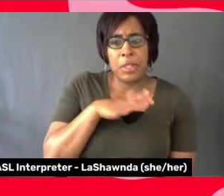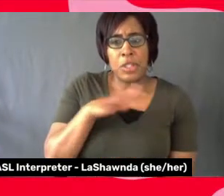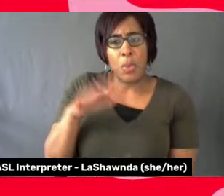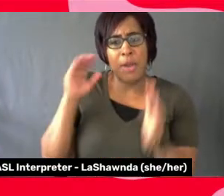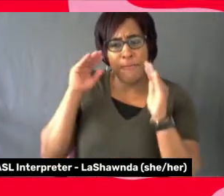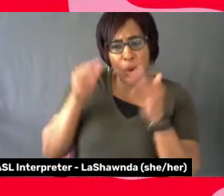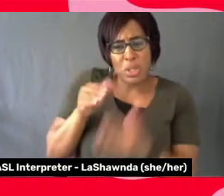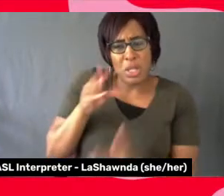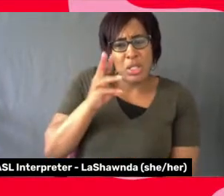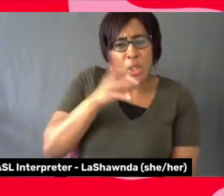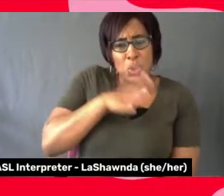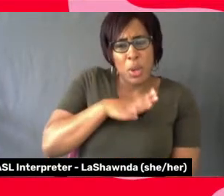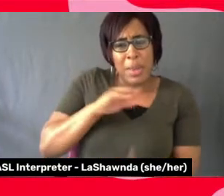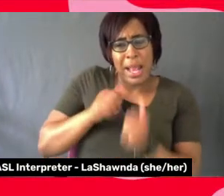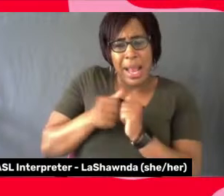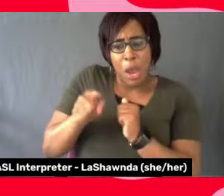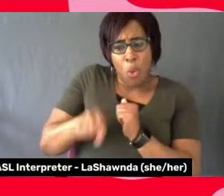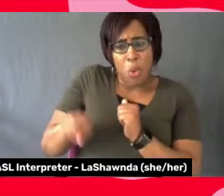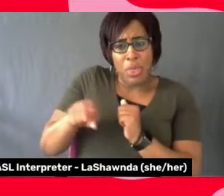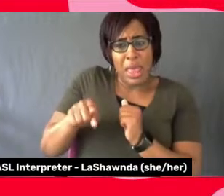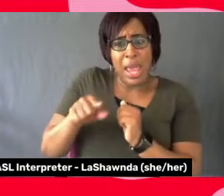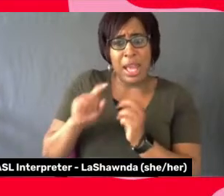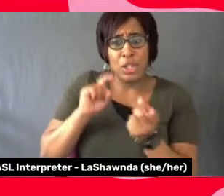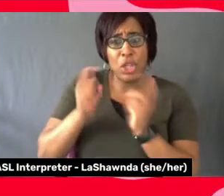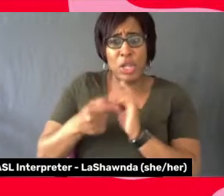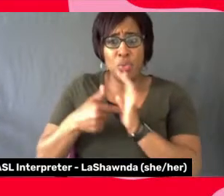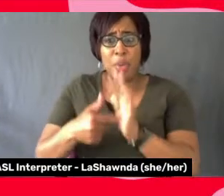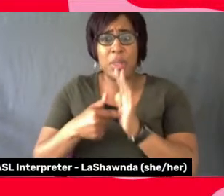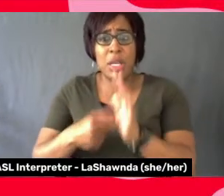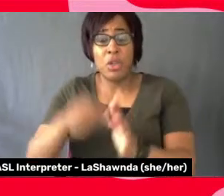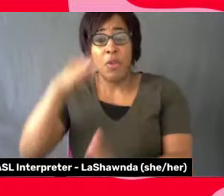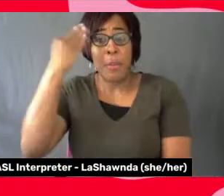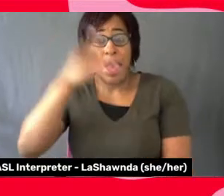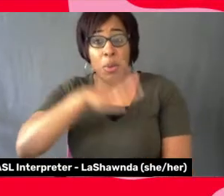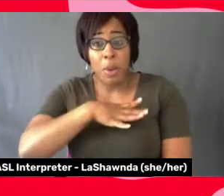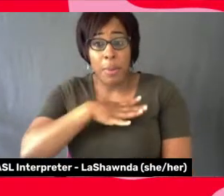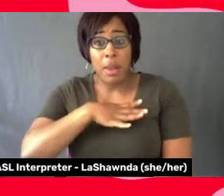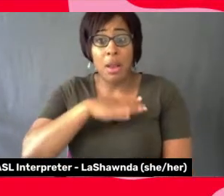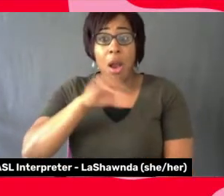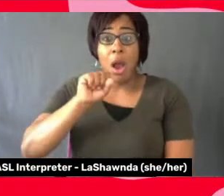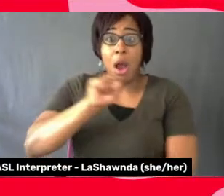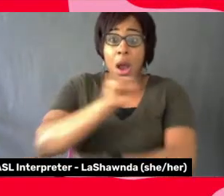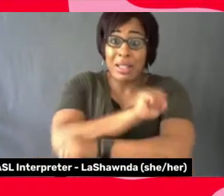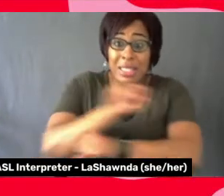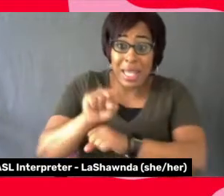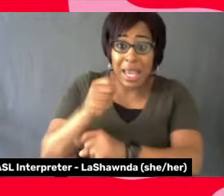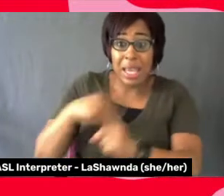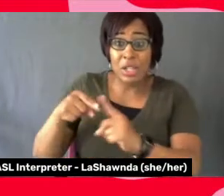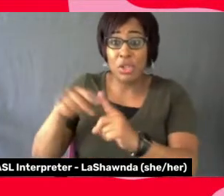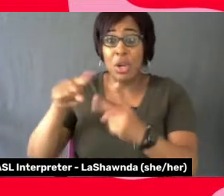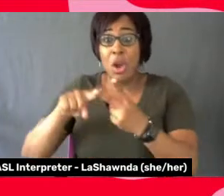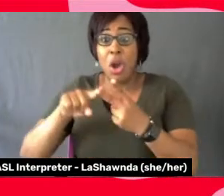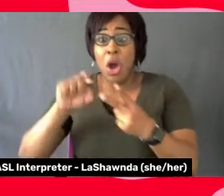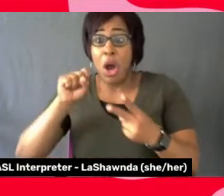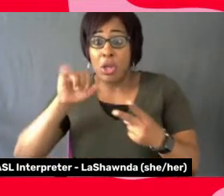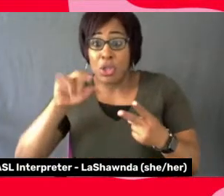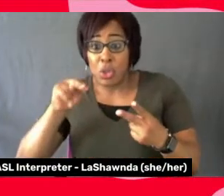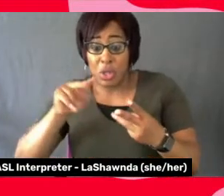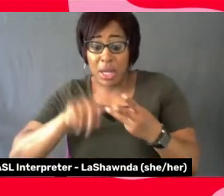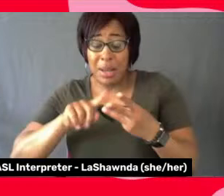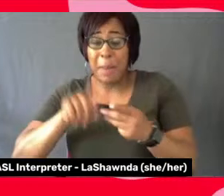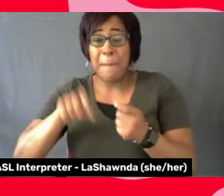for Black women on stage and screen, and in their particular time period. It also